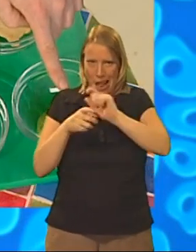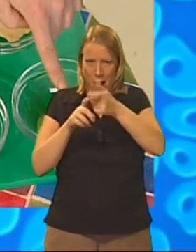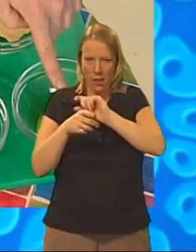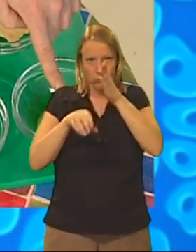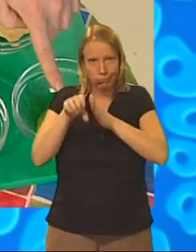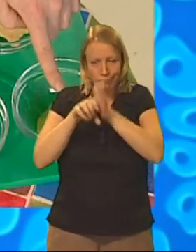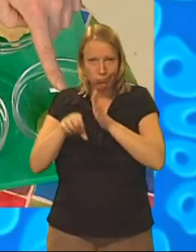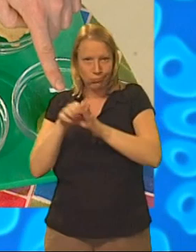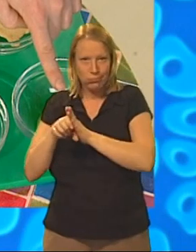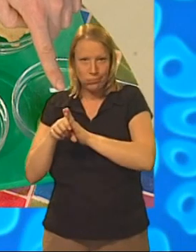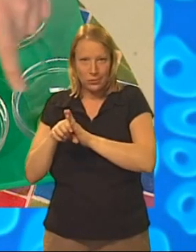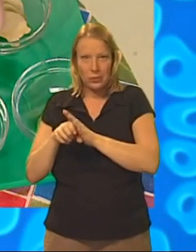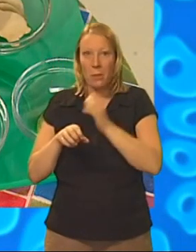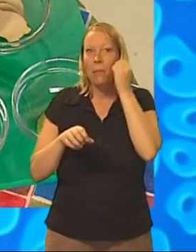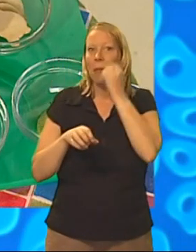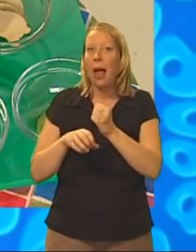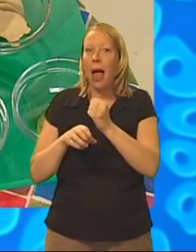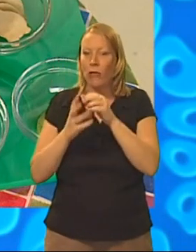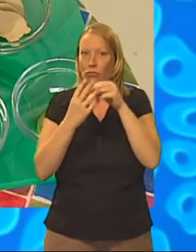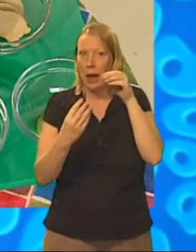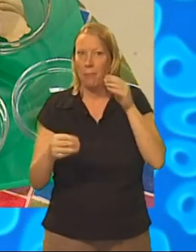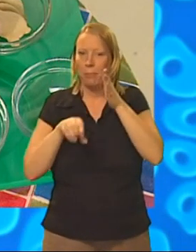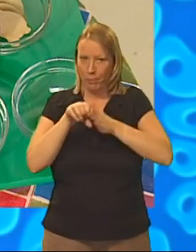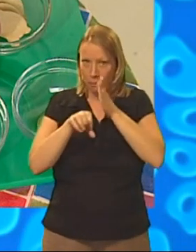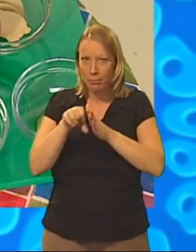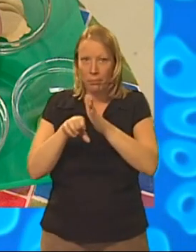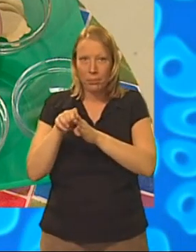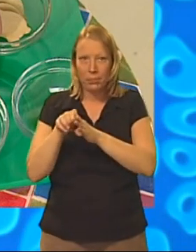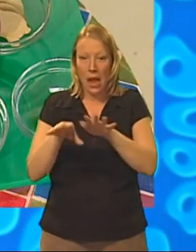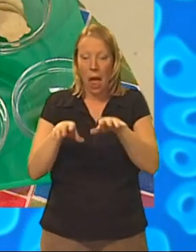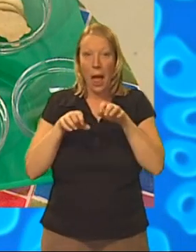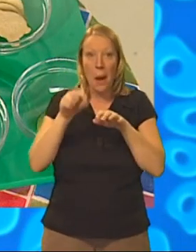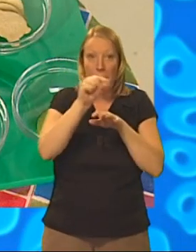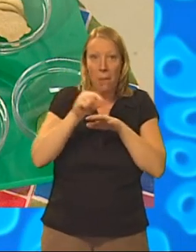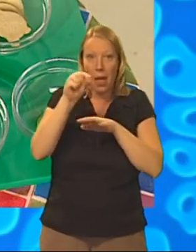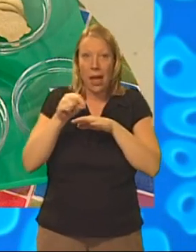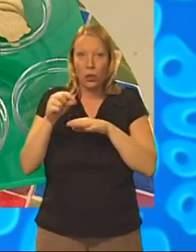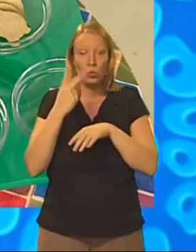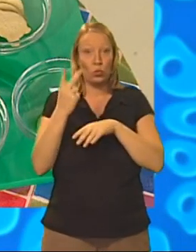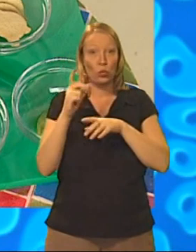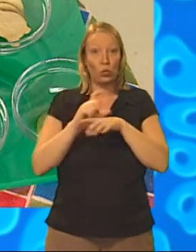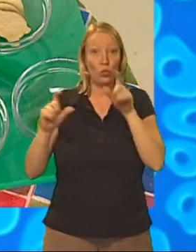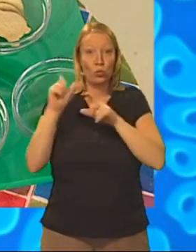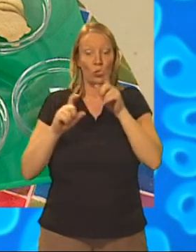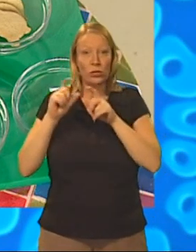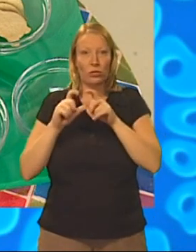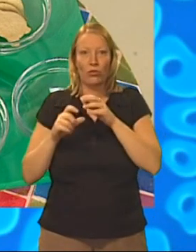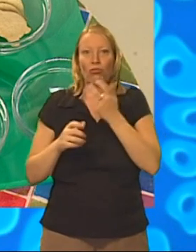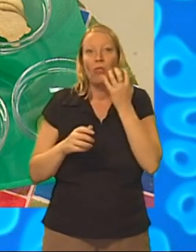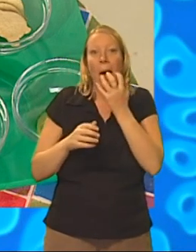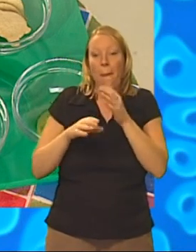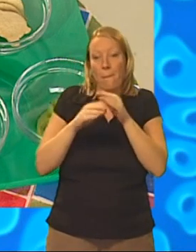sliced! Black grapes! Sliced! Icing pens! Two! Rice paper!